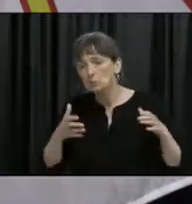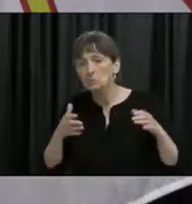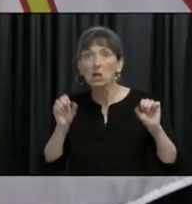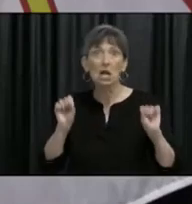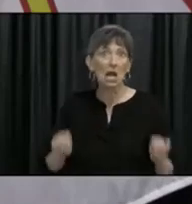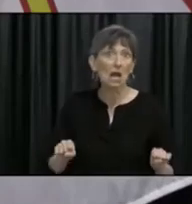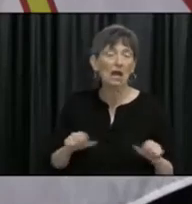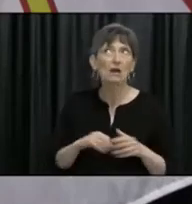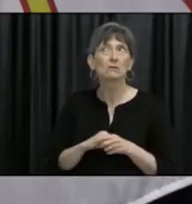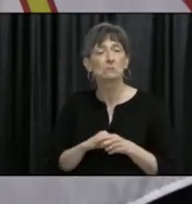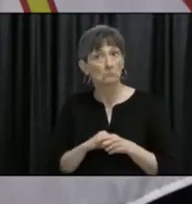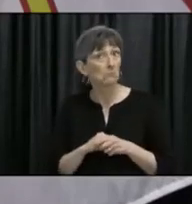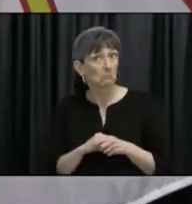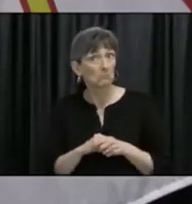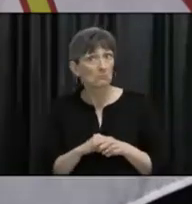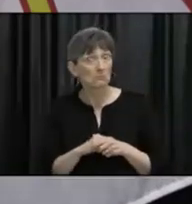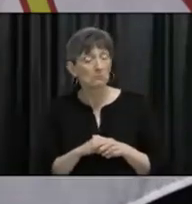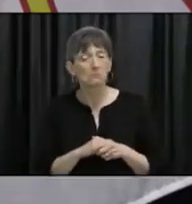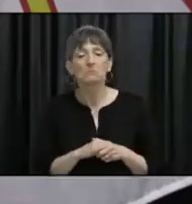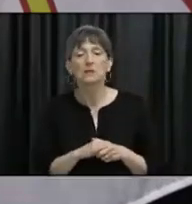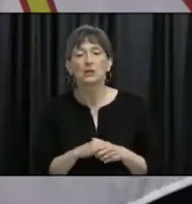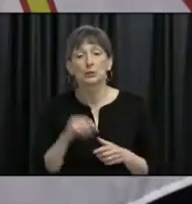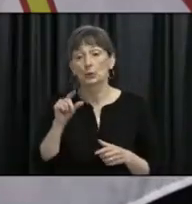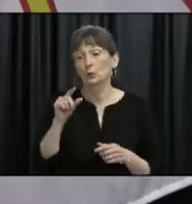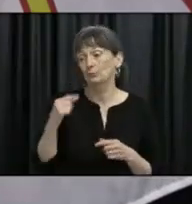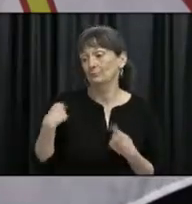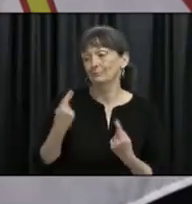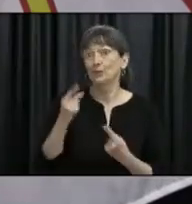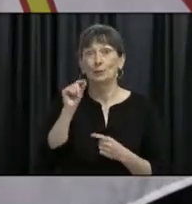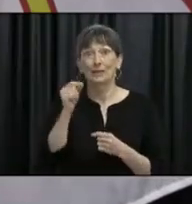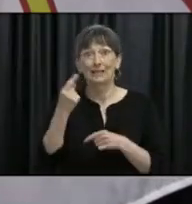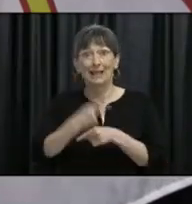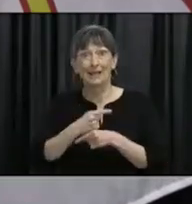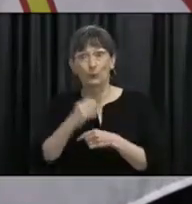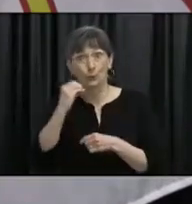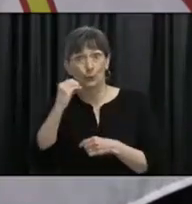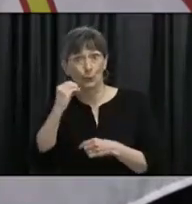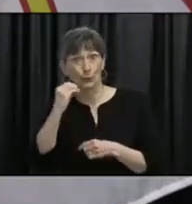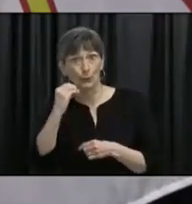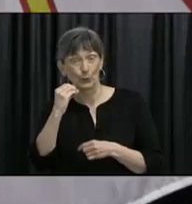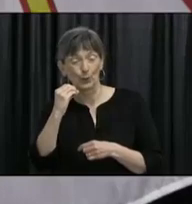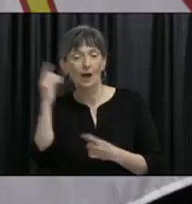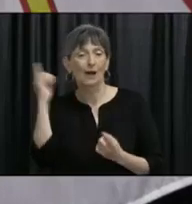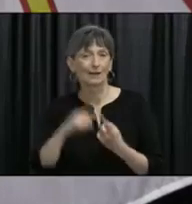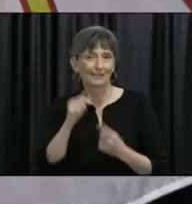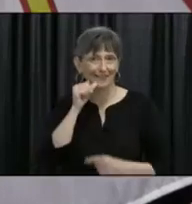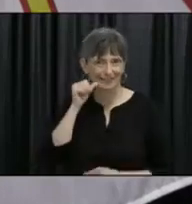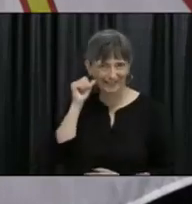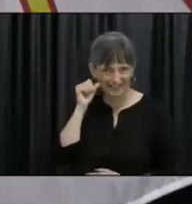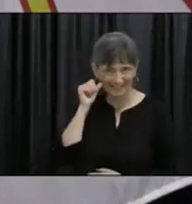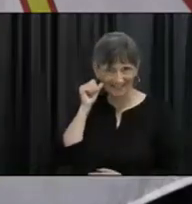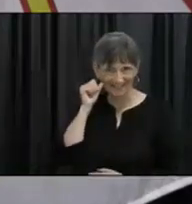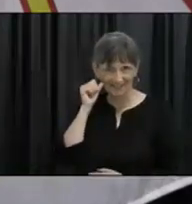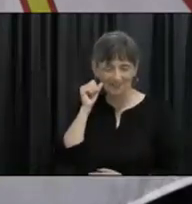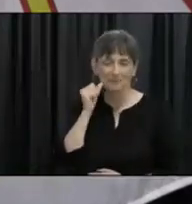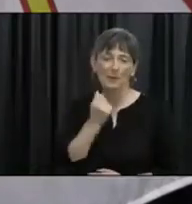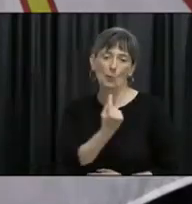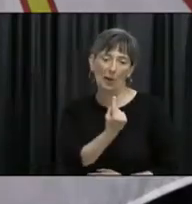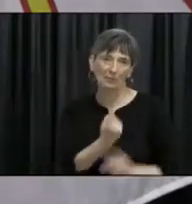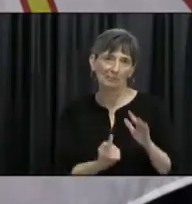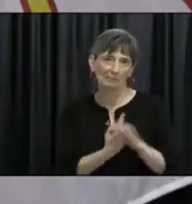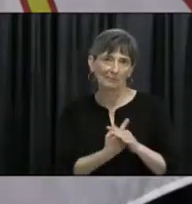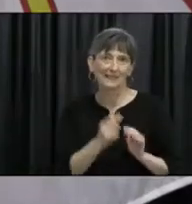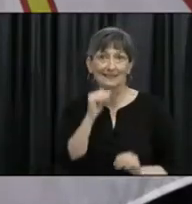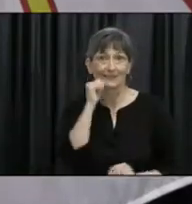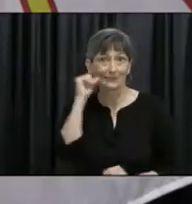COVID. As you know, we had 20 days with no new cases until yesterday, and the 20-day streak is a result of the due